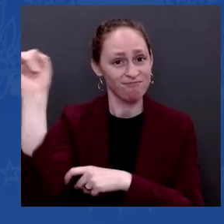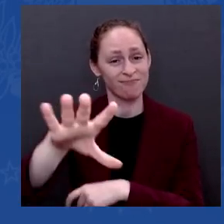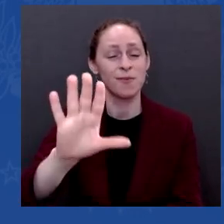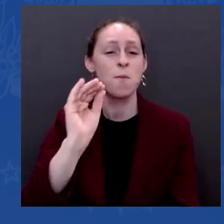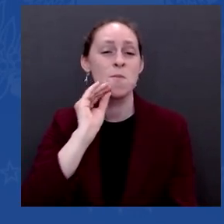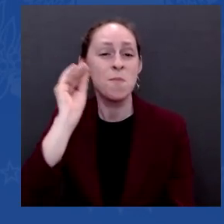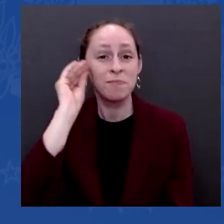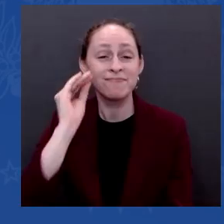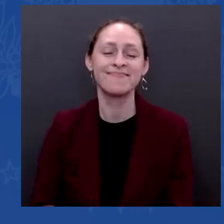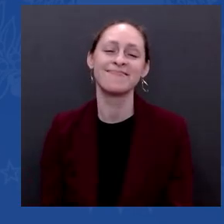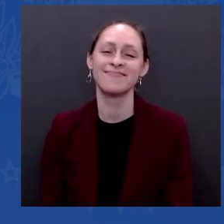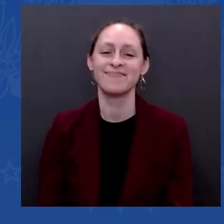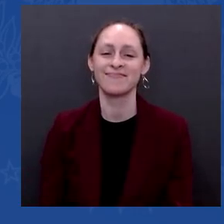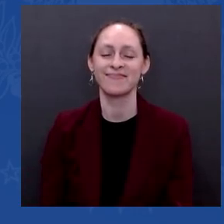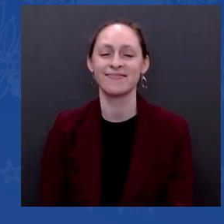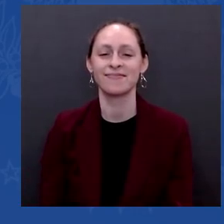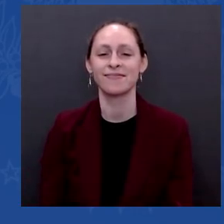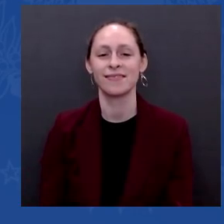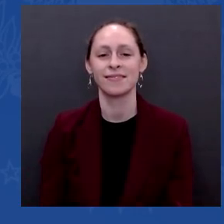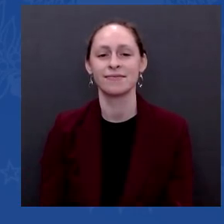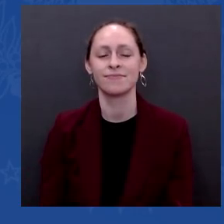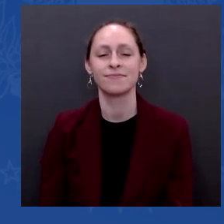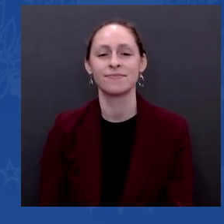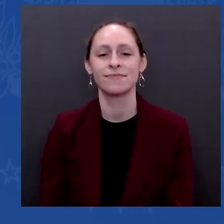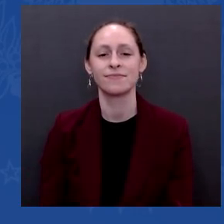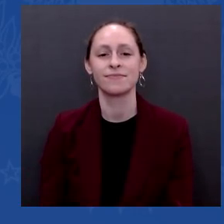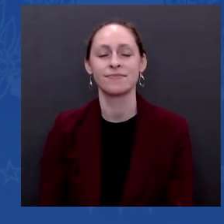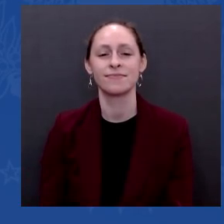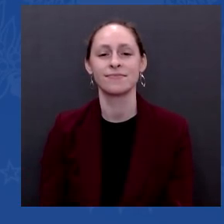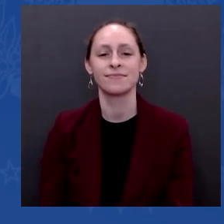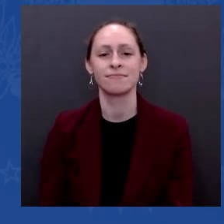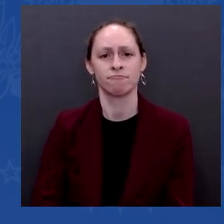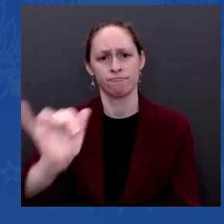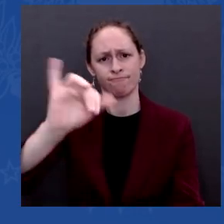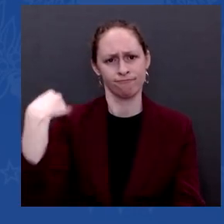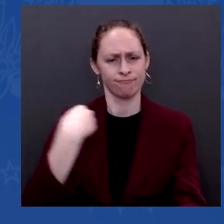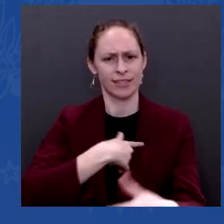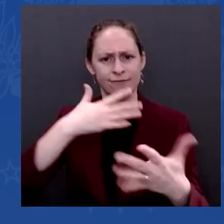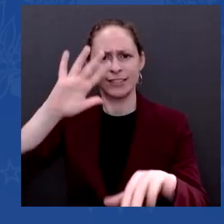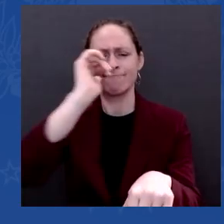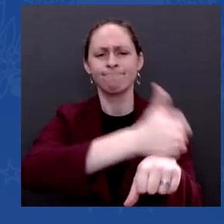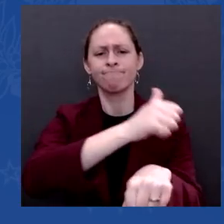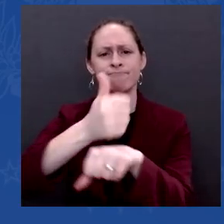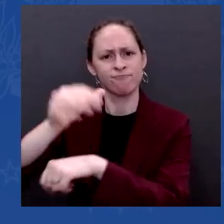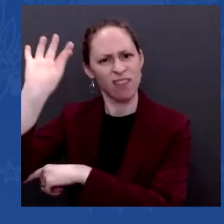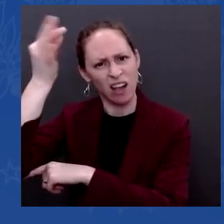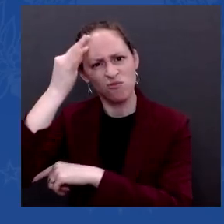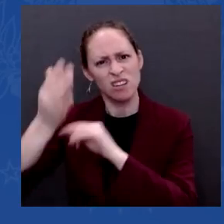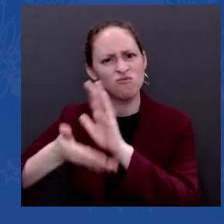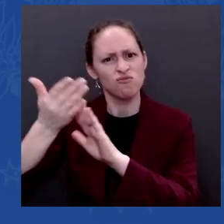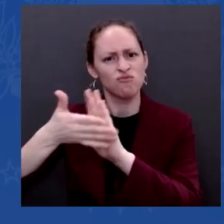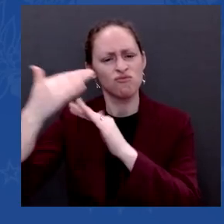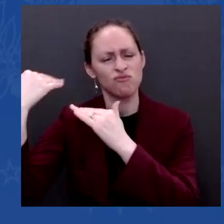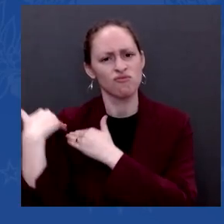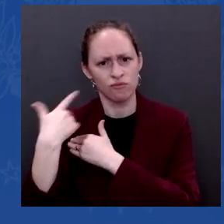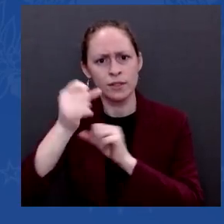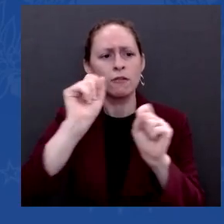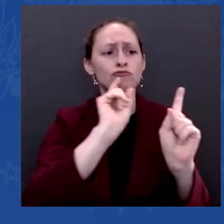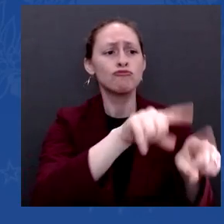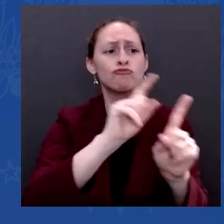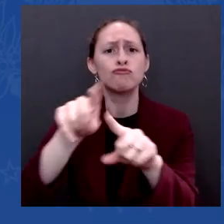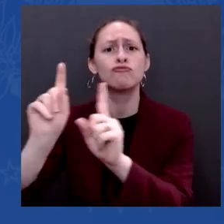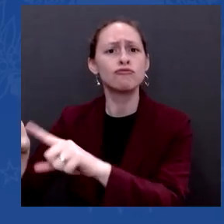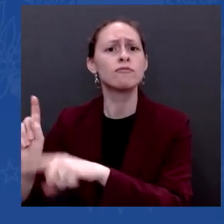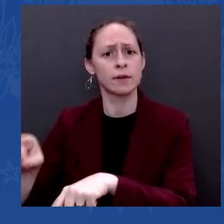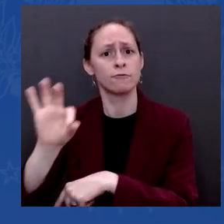for free now. And now we have more treatments that people can, that for people to keep people out of the